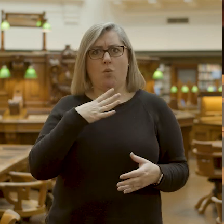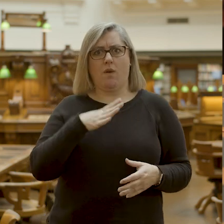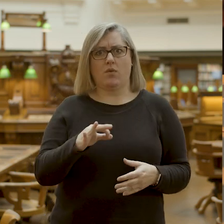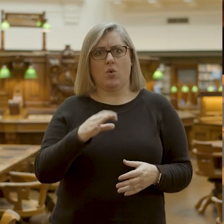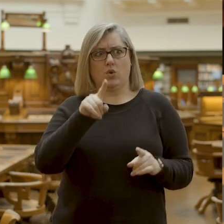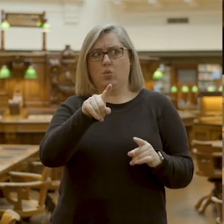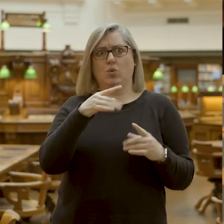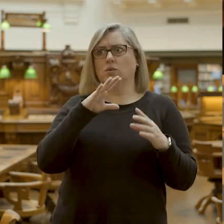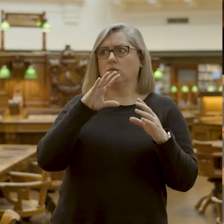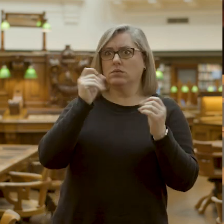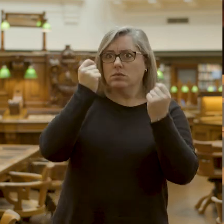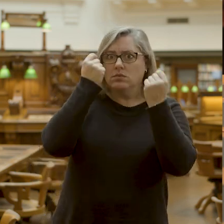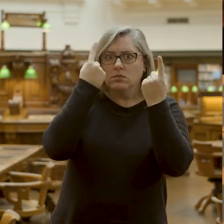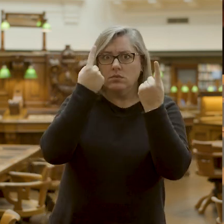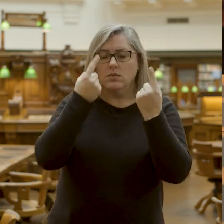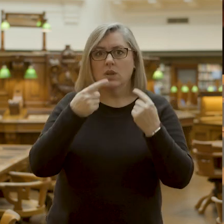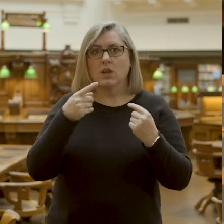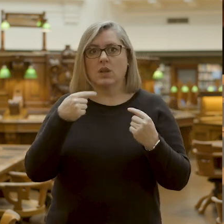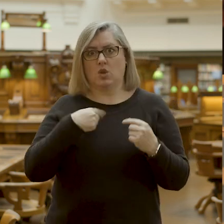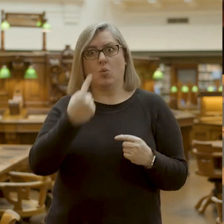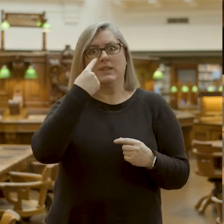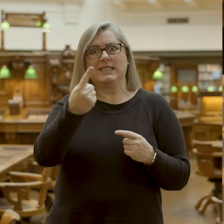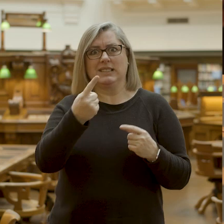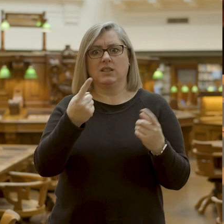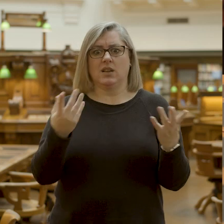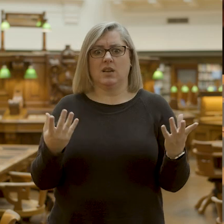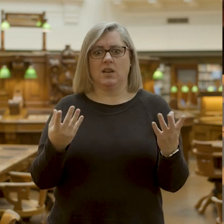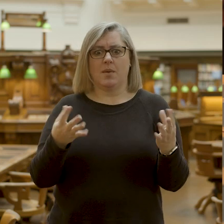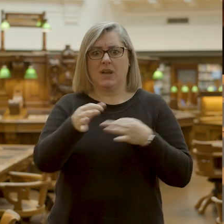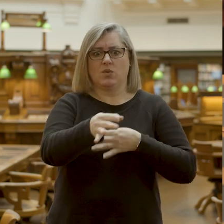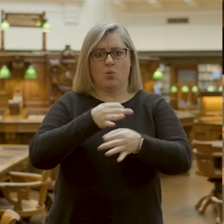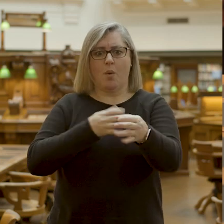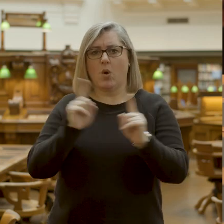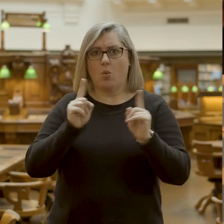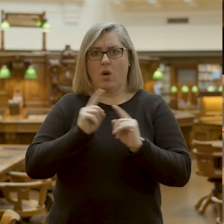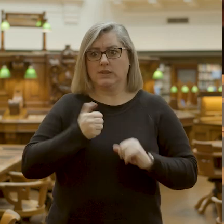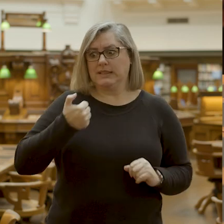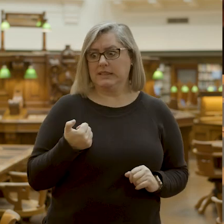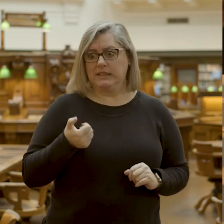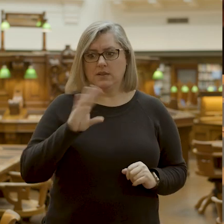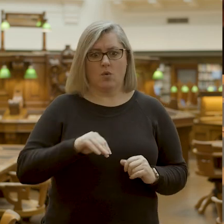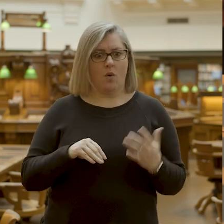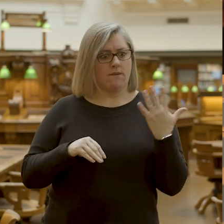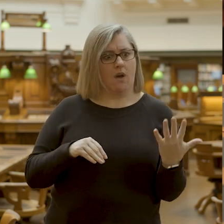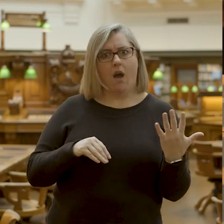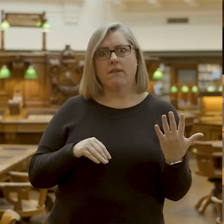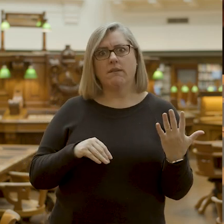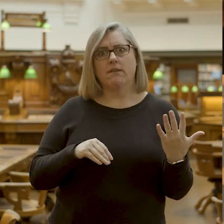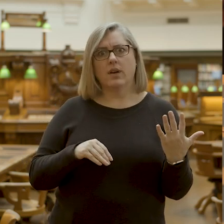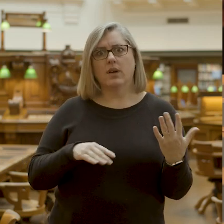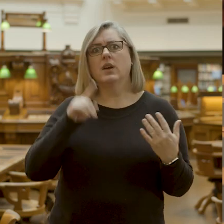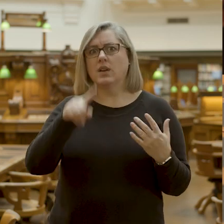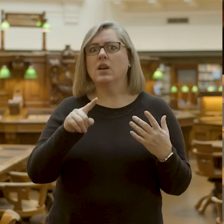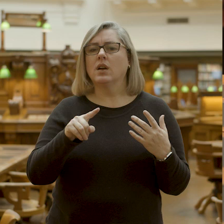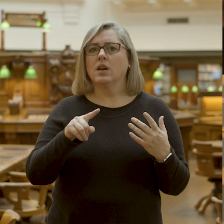surely you would notice that I swapped six cards for five brand new cards. Well, the reason why you didn't notice is because of something